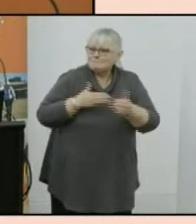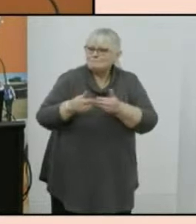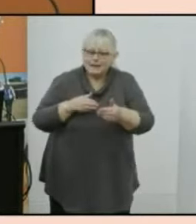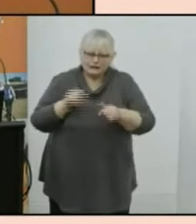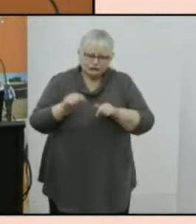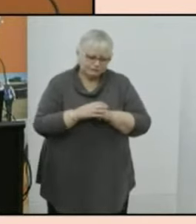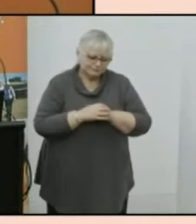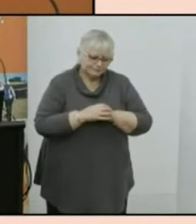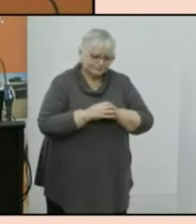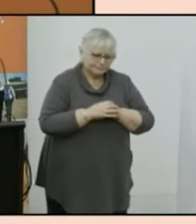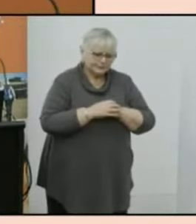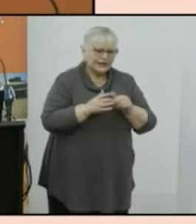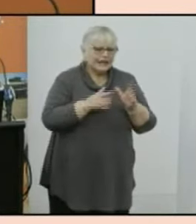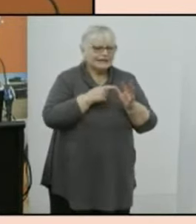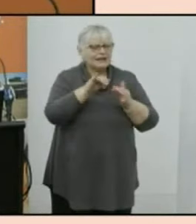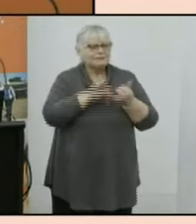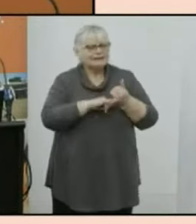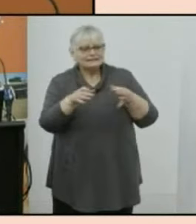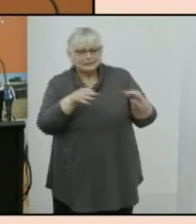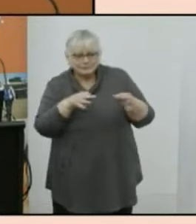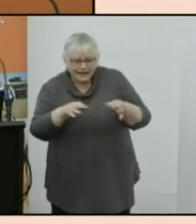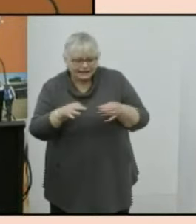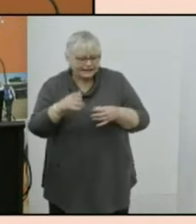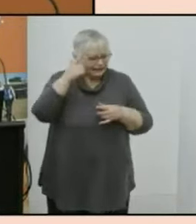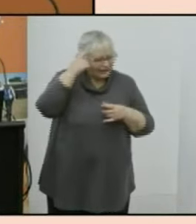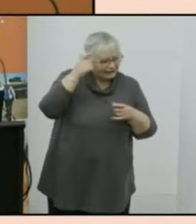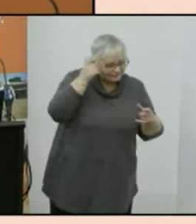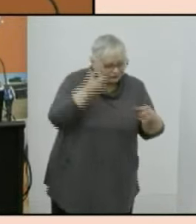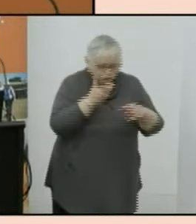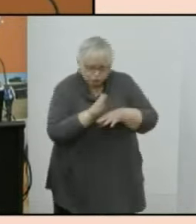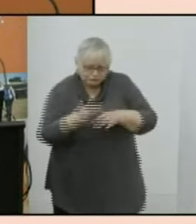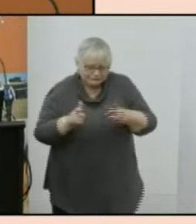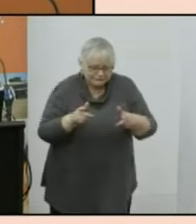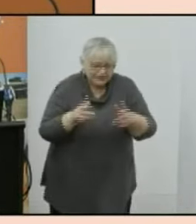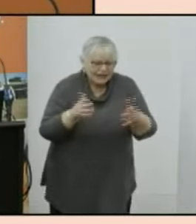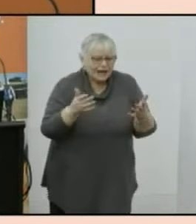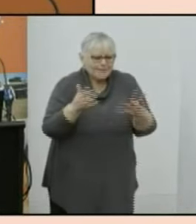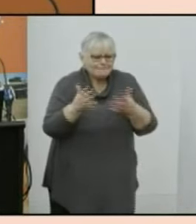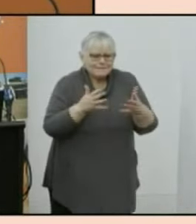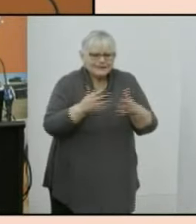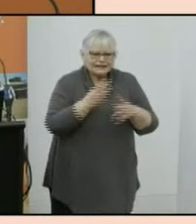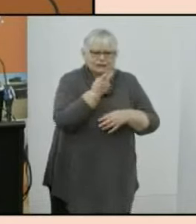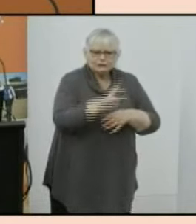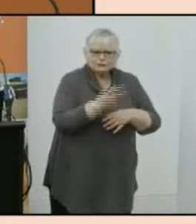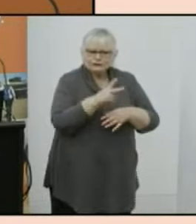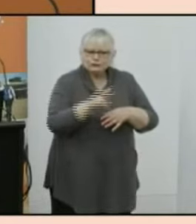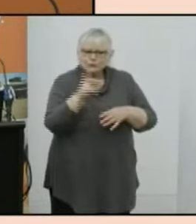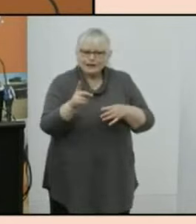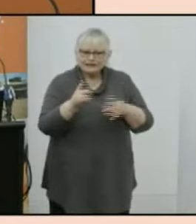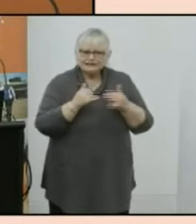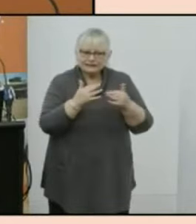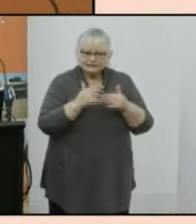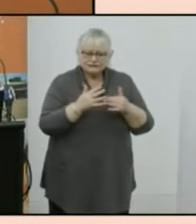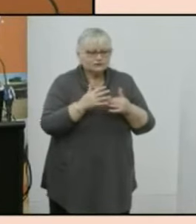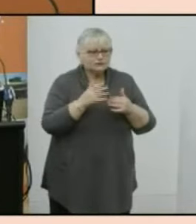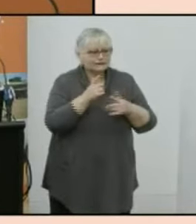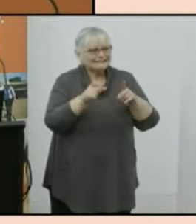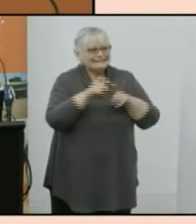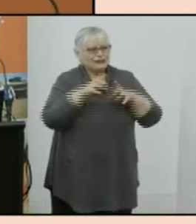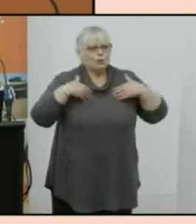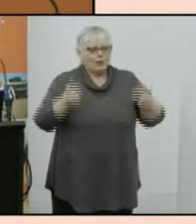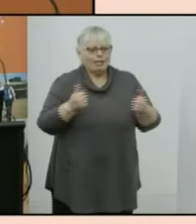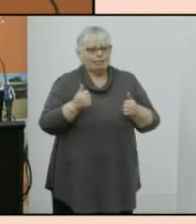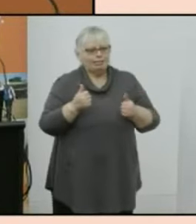the abs's census planning and innovation meant that the 2021 census fared very well despite the pandemic